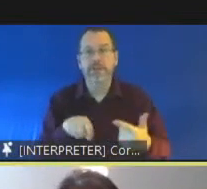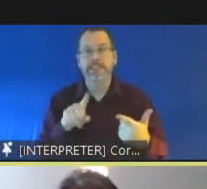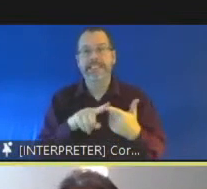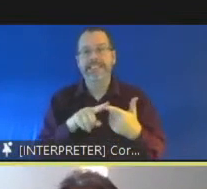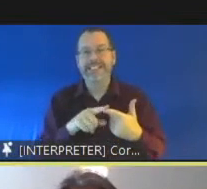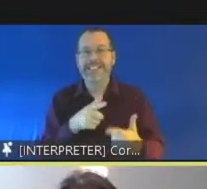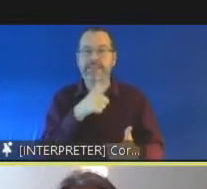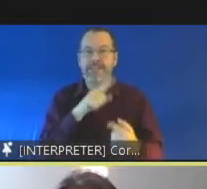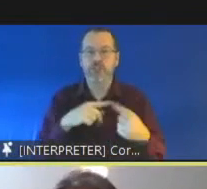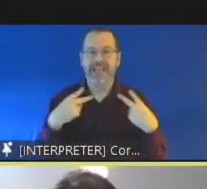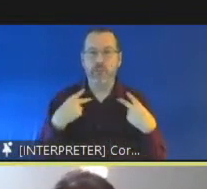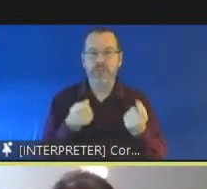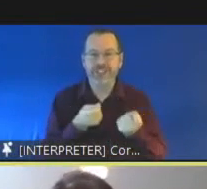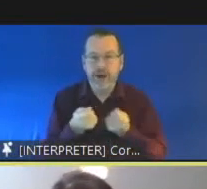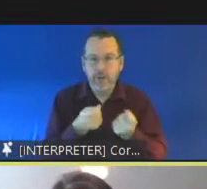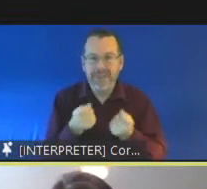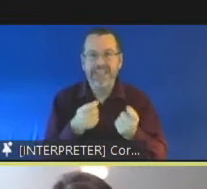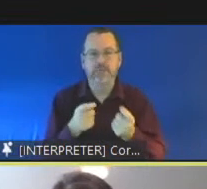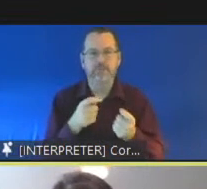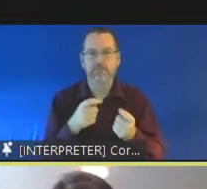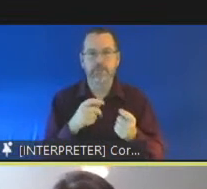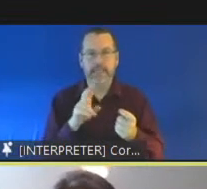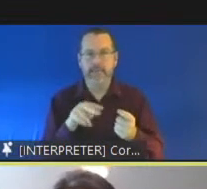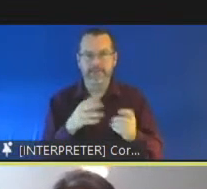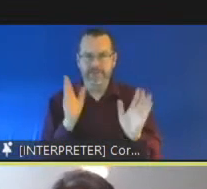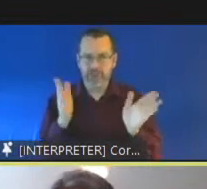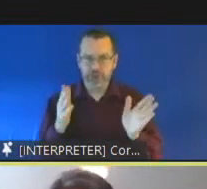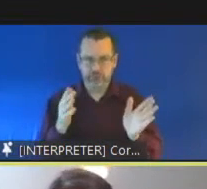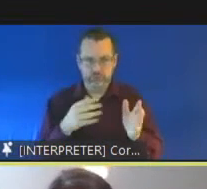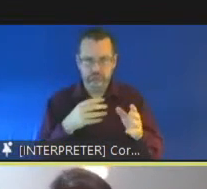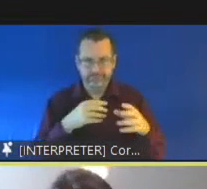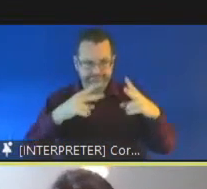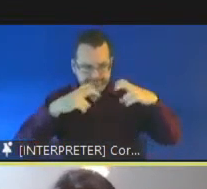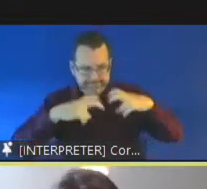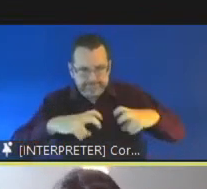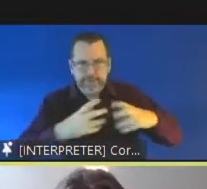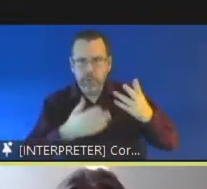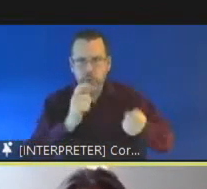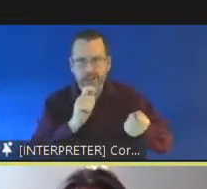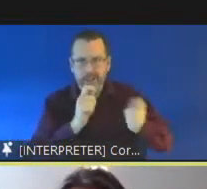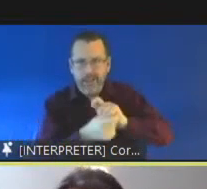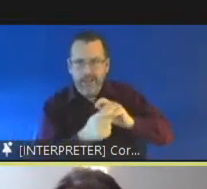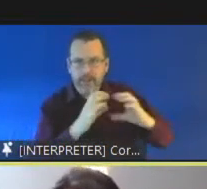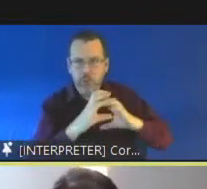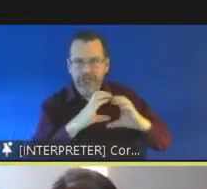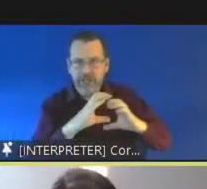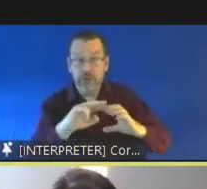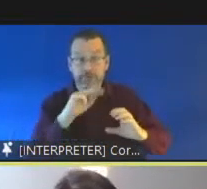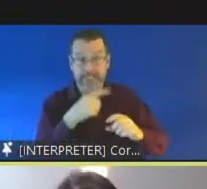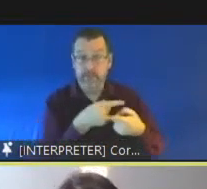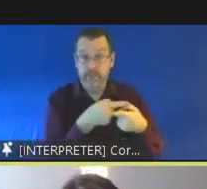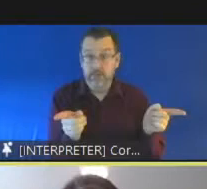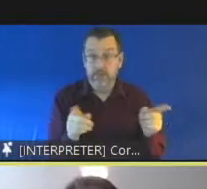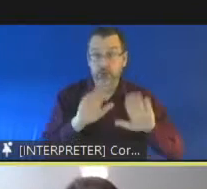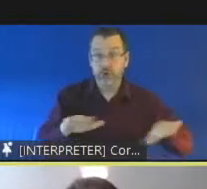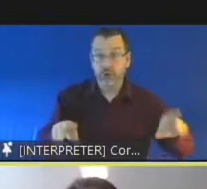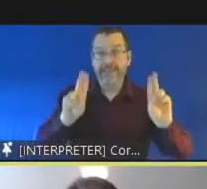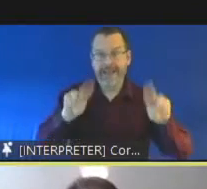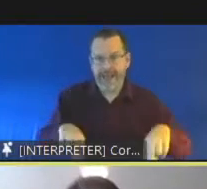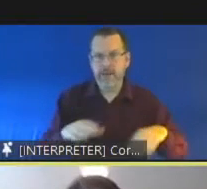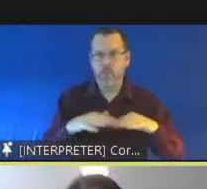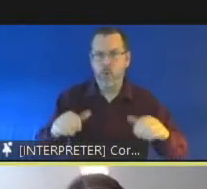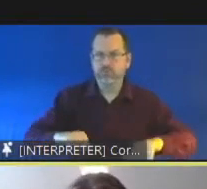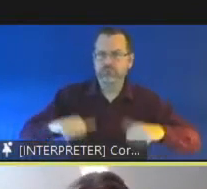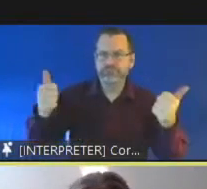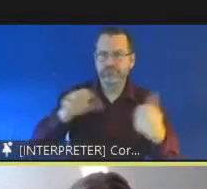communication uh within these formal settings to really enable children to participate more effectively and understand and